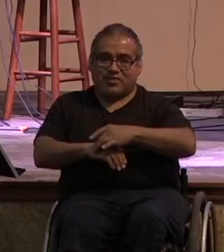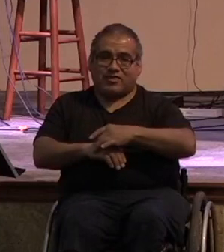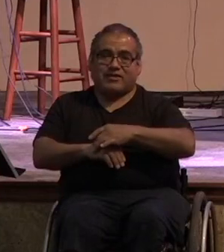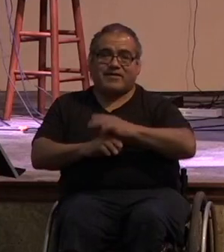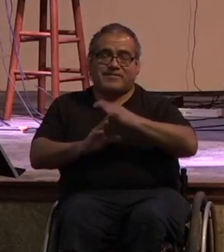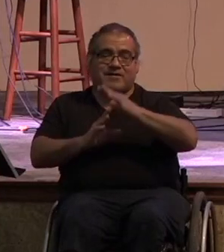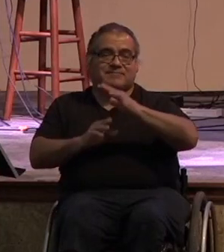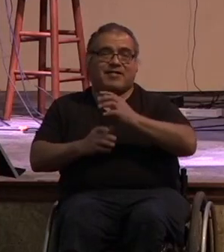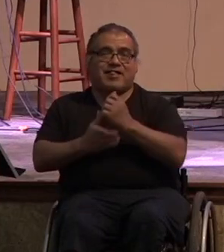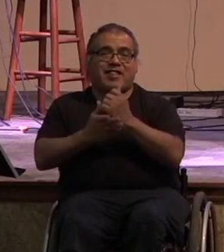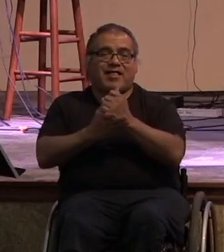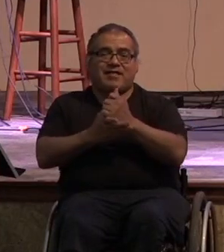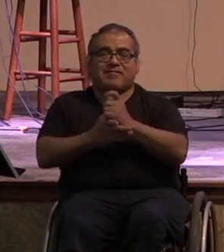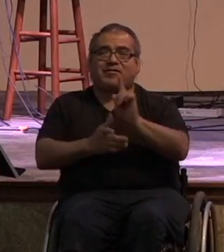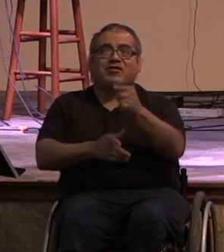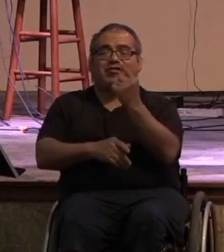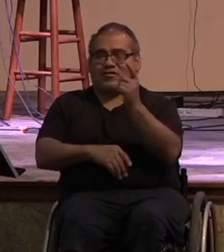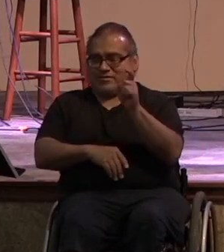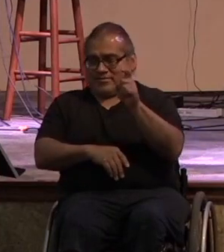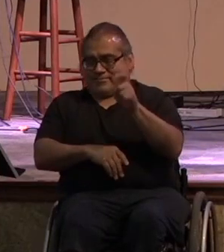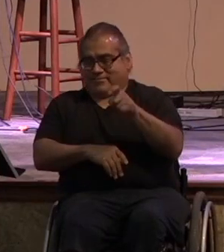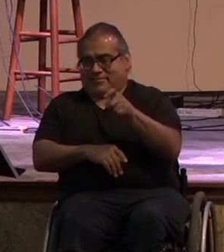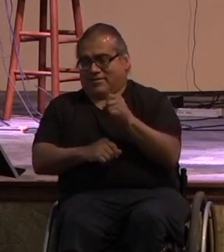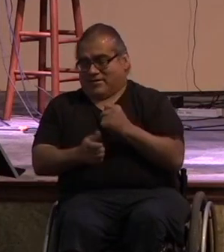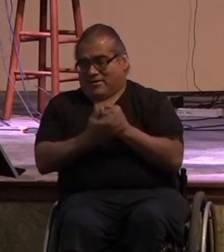his only reinforcement that he needs is god